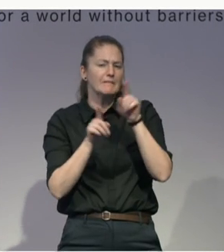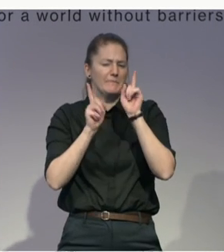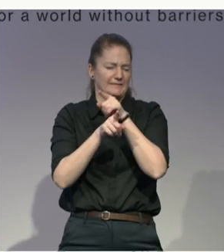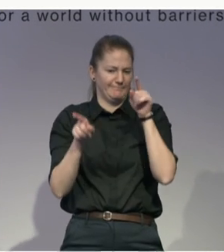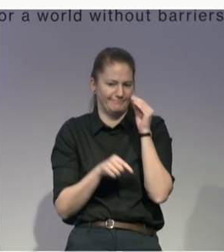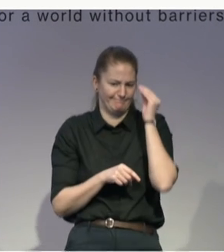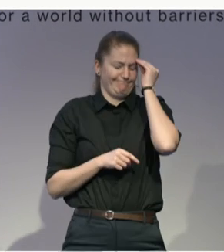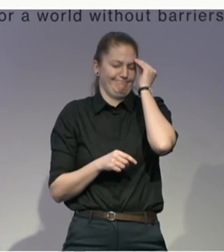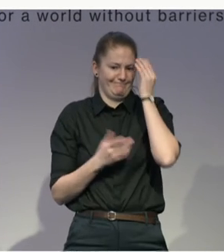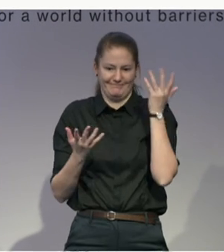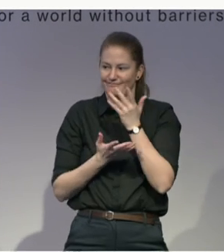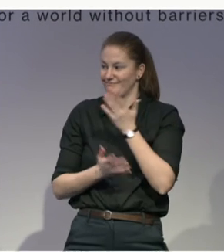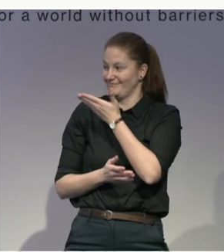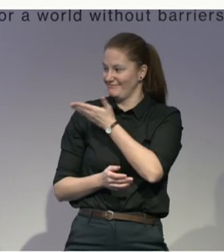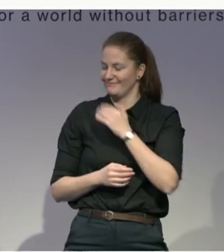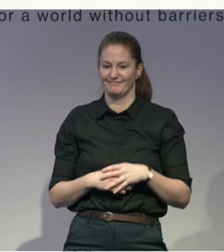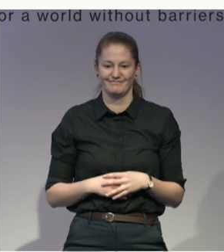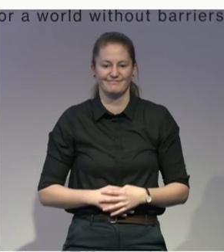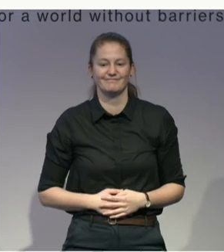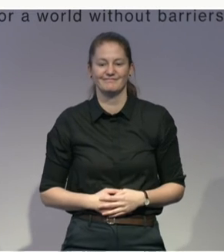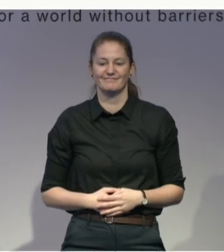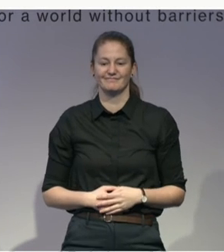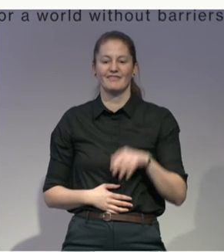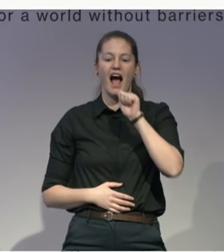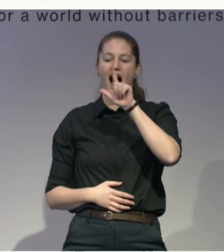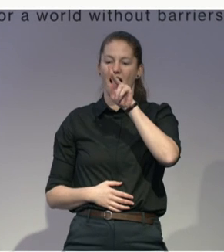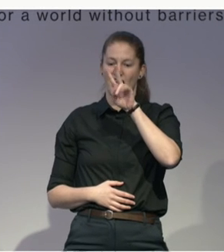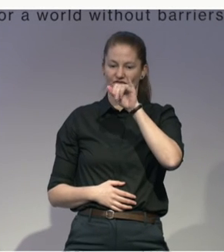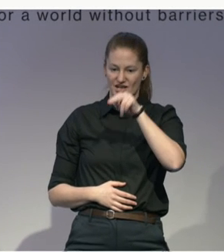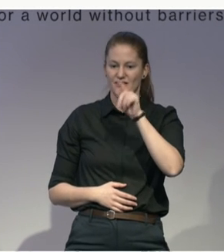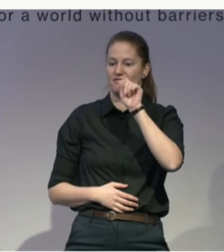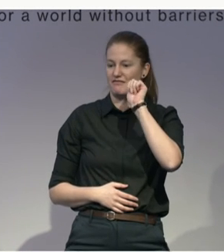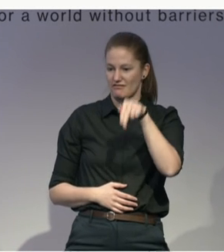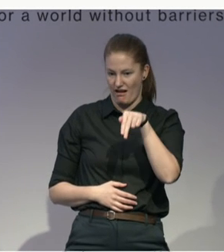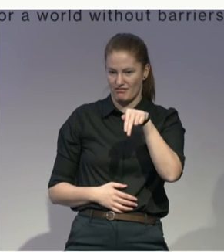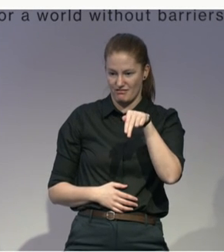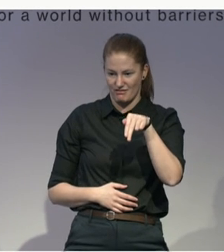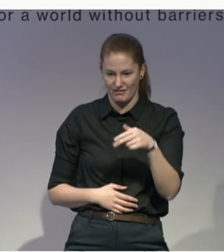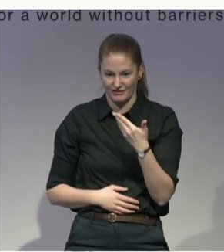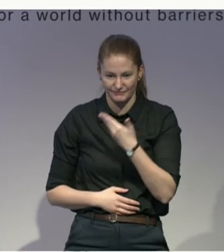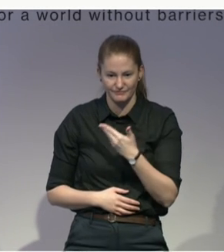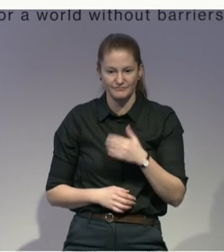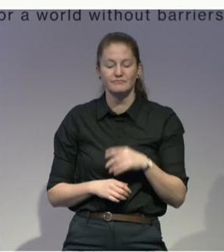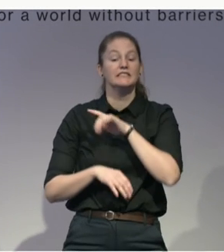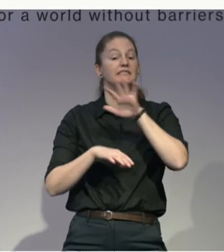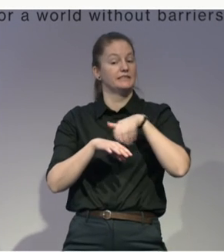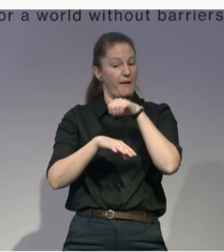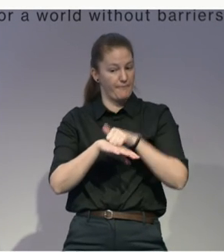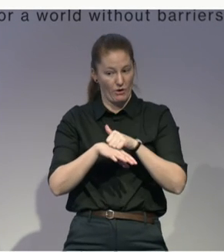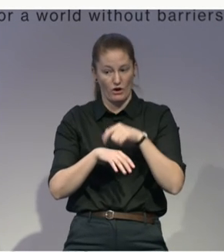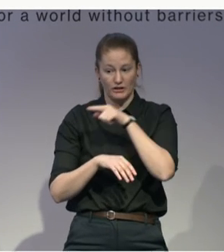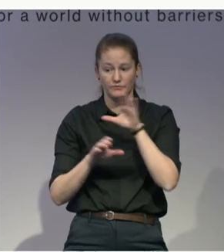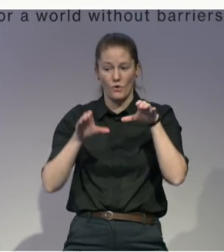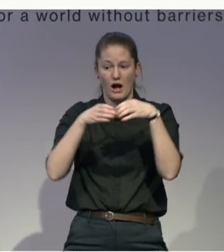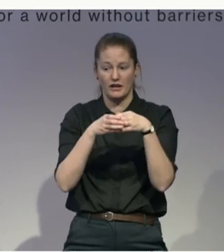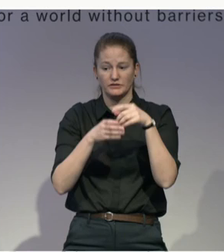My name is Alvin. I'm from SG Enieber. It's an agency in Singapore that empowers persons with disabilities. So, well,